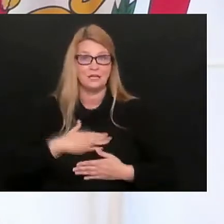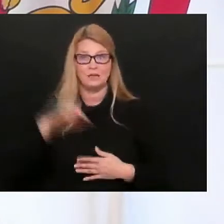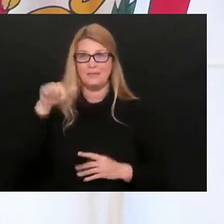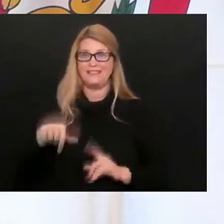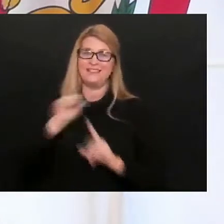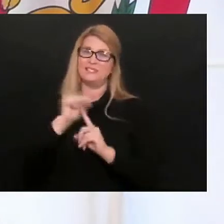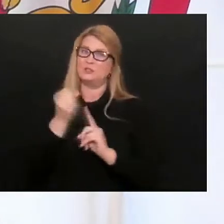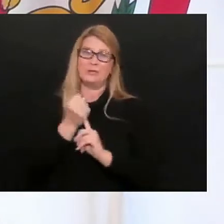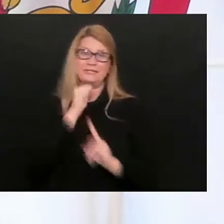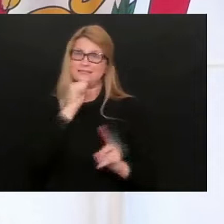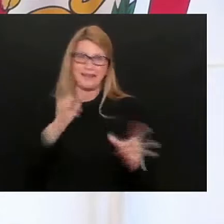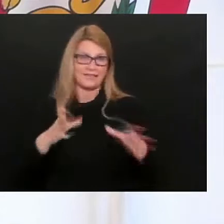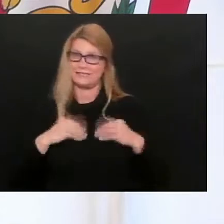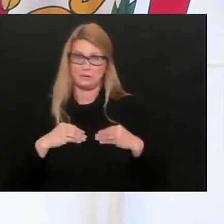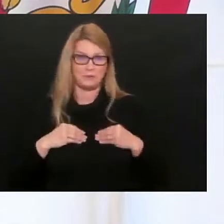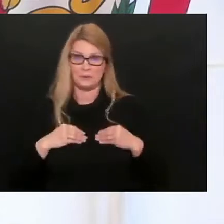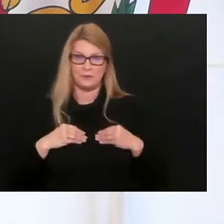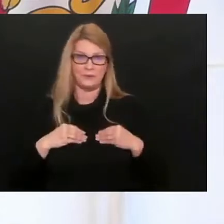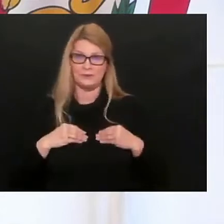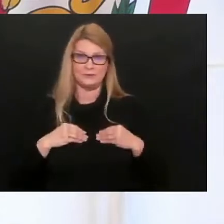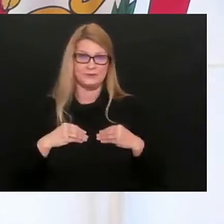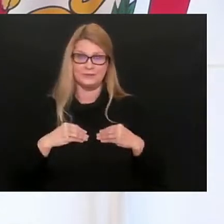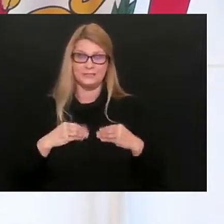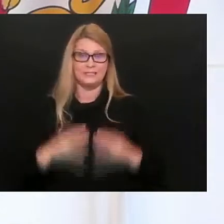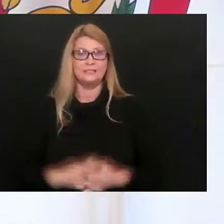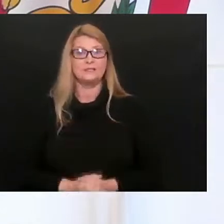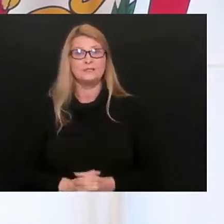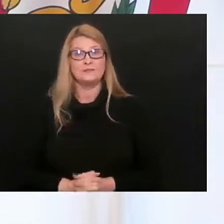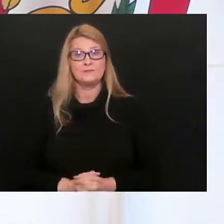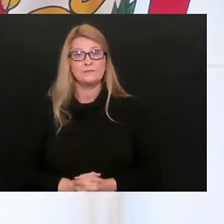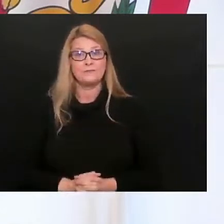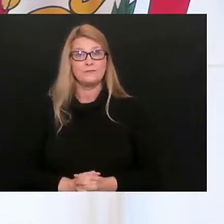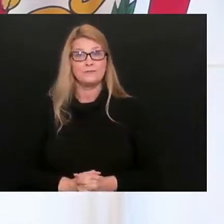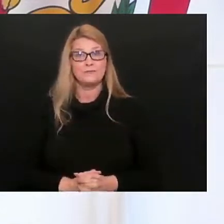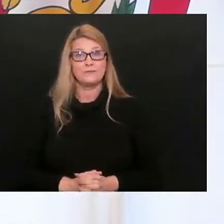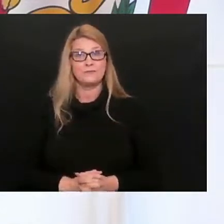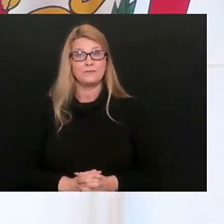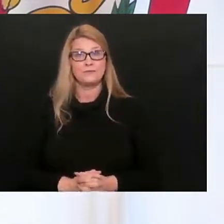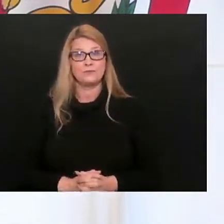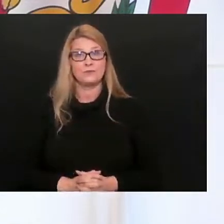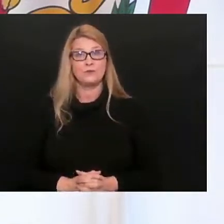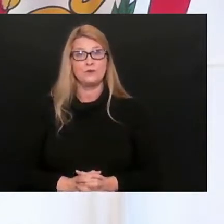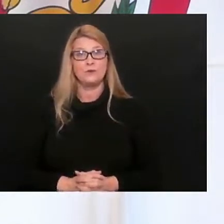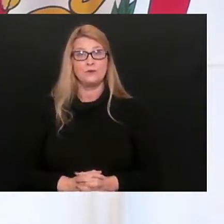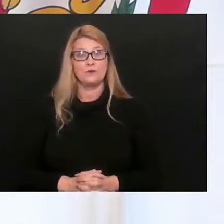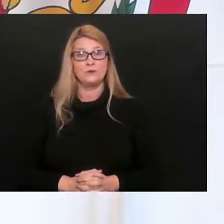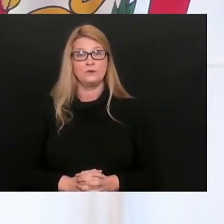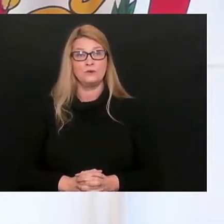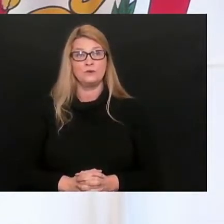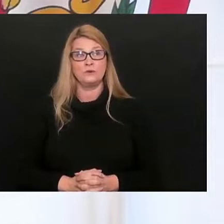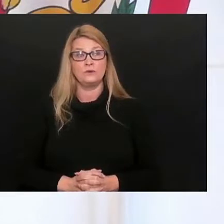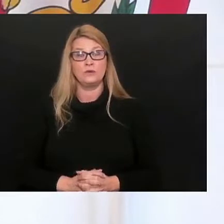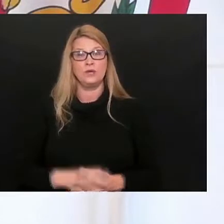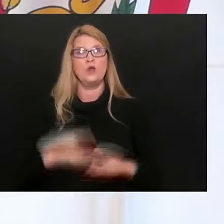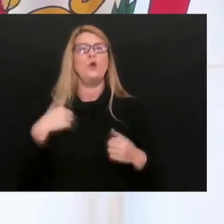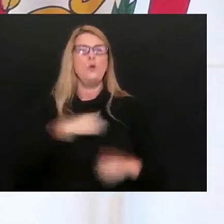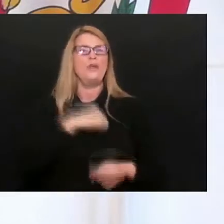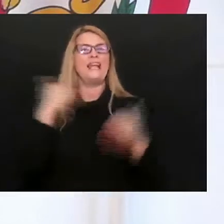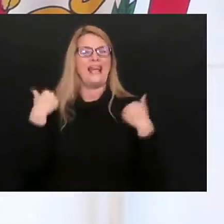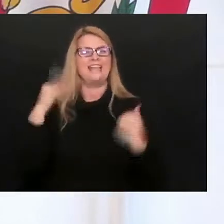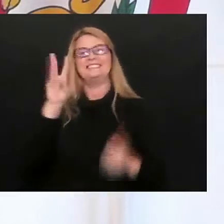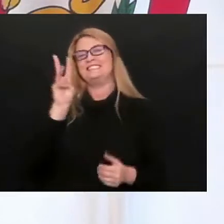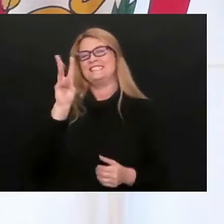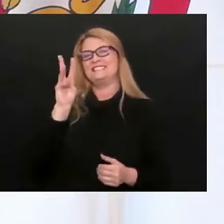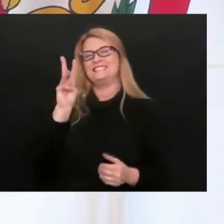unacceptable to me in every way. We, you know, they've just updated. We've had 16 total deaths since